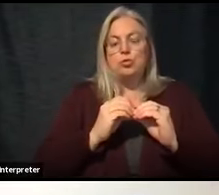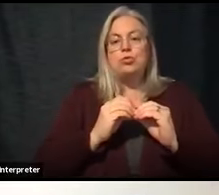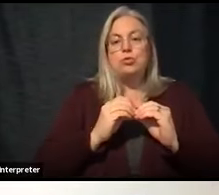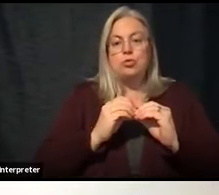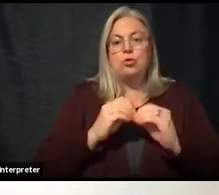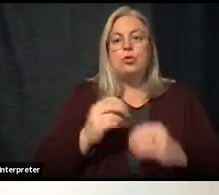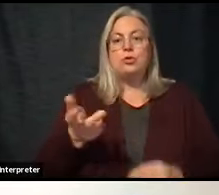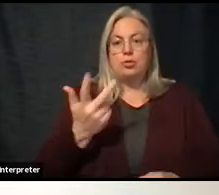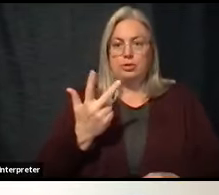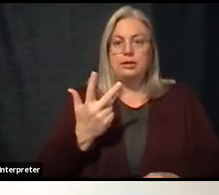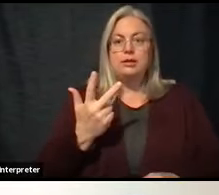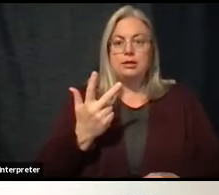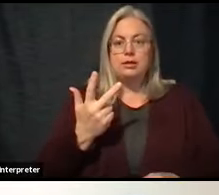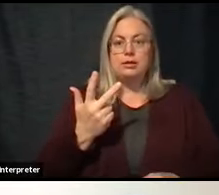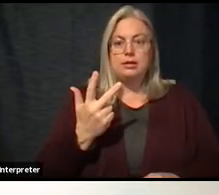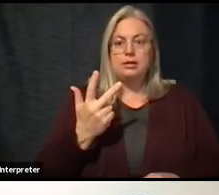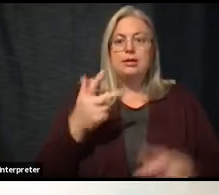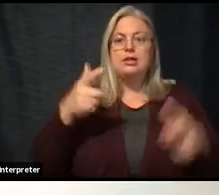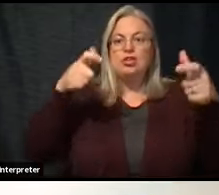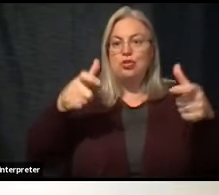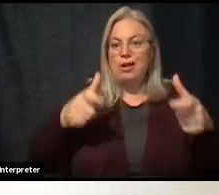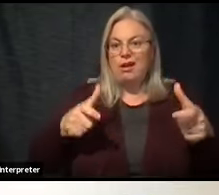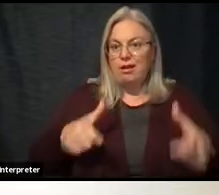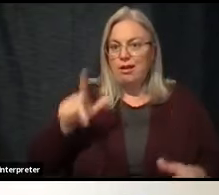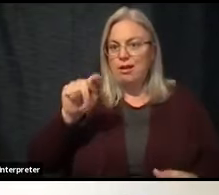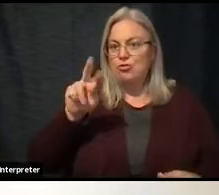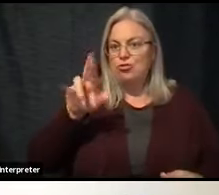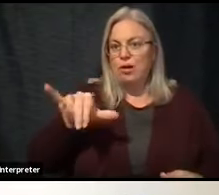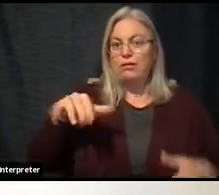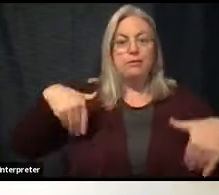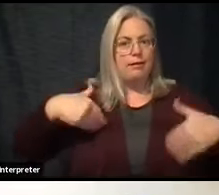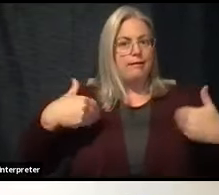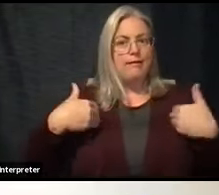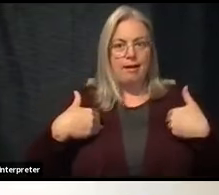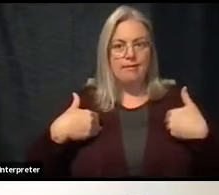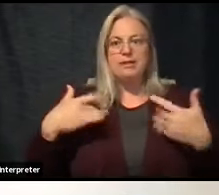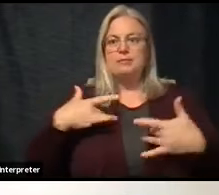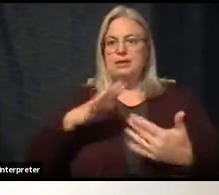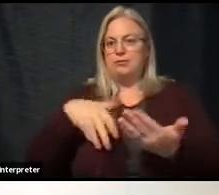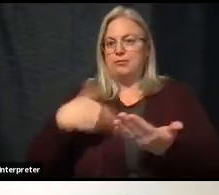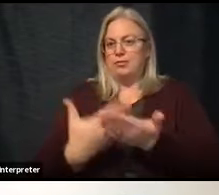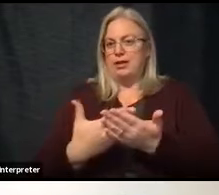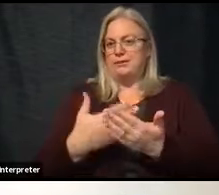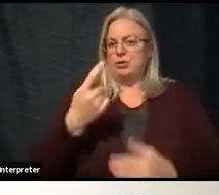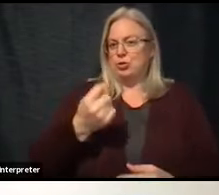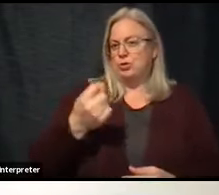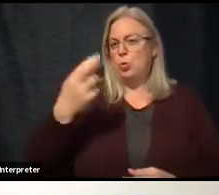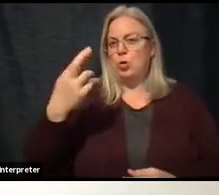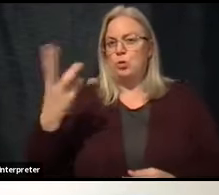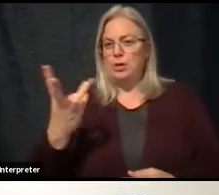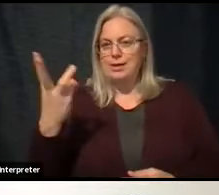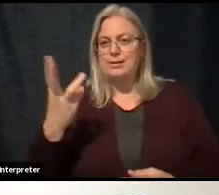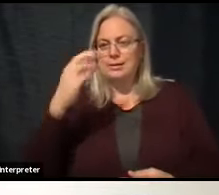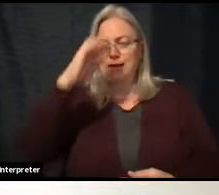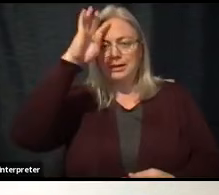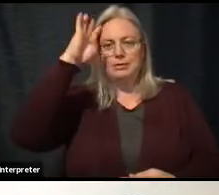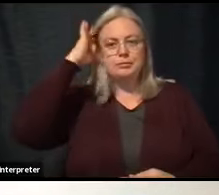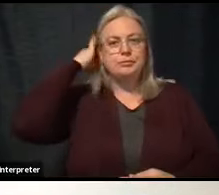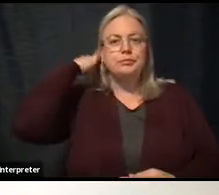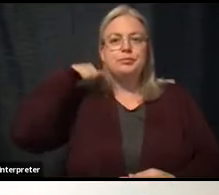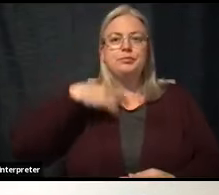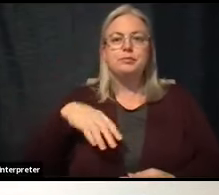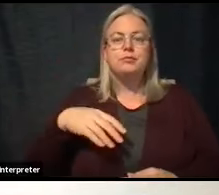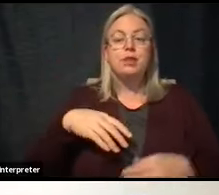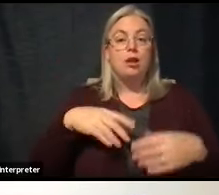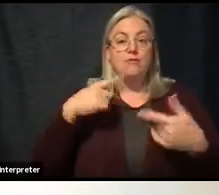vaccines, three trays. We don't have them yet. They typically come on Tuesday or Wednesday. So here's the